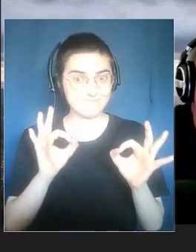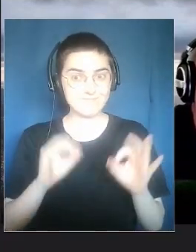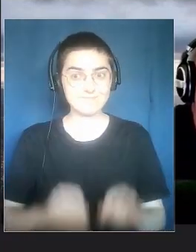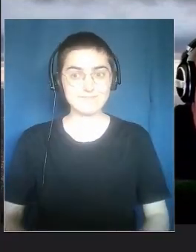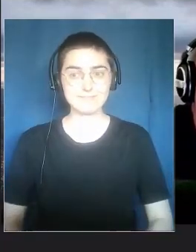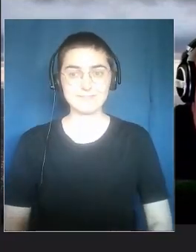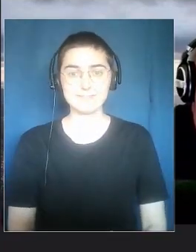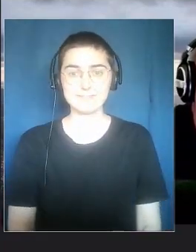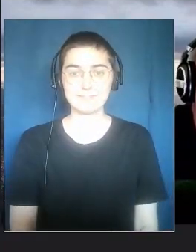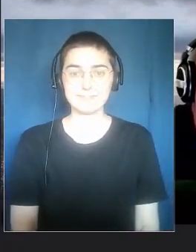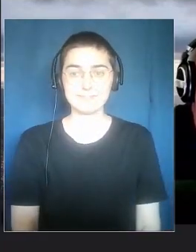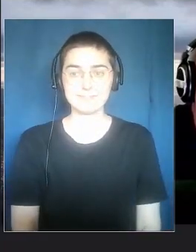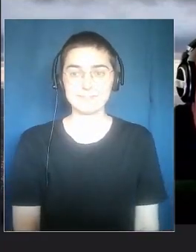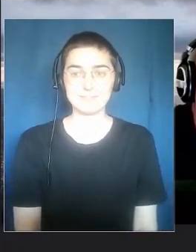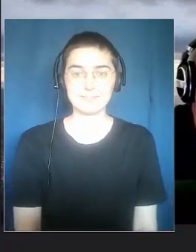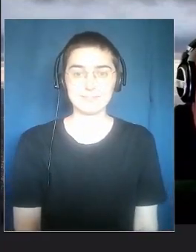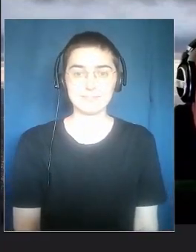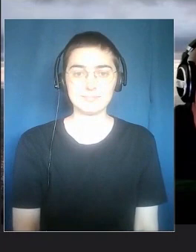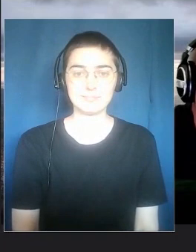well.